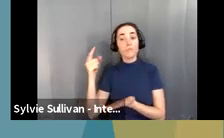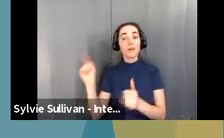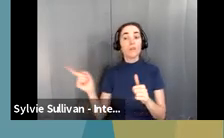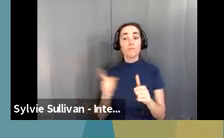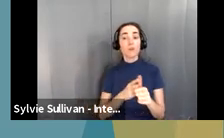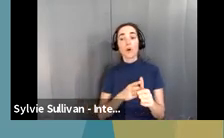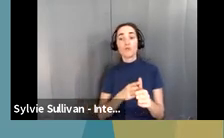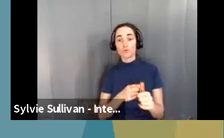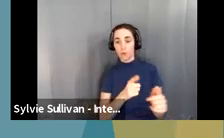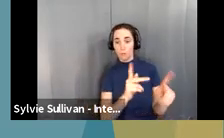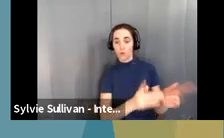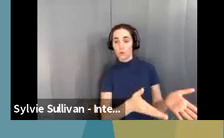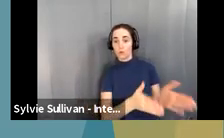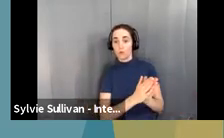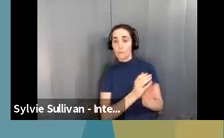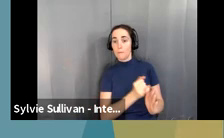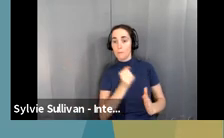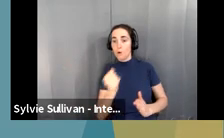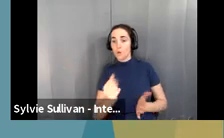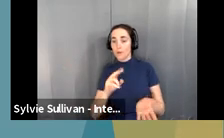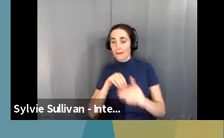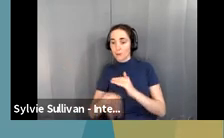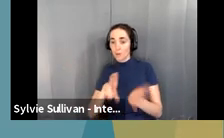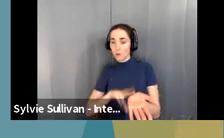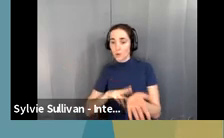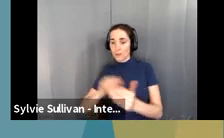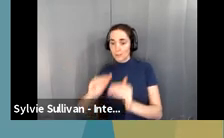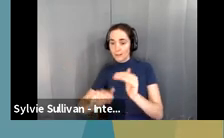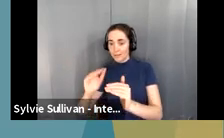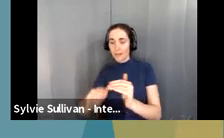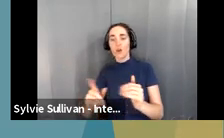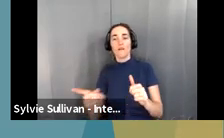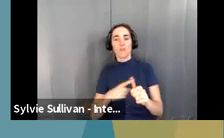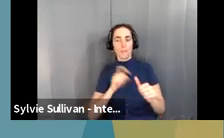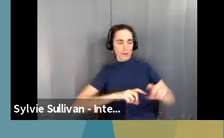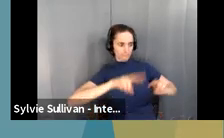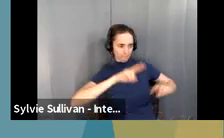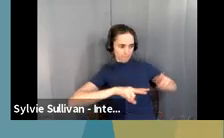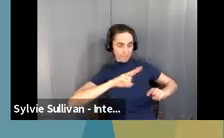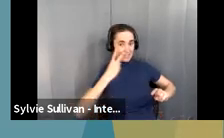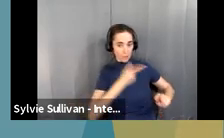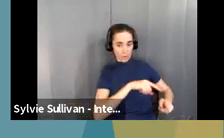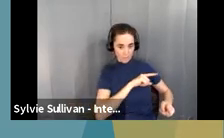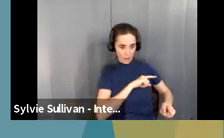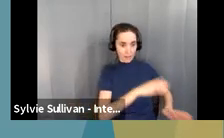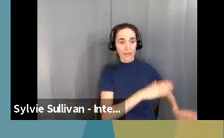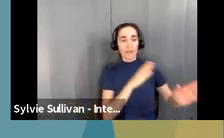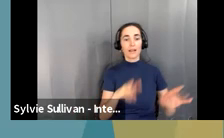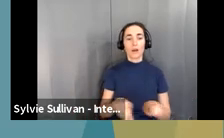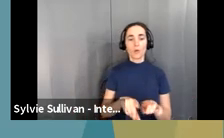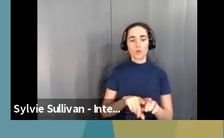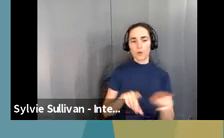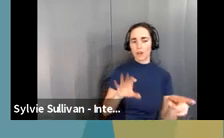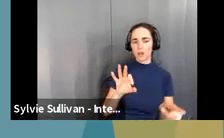individuals requesting nursing facility admissions. The Villa Feliciana Medical Complex is also under our purview.